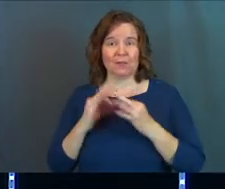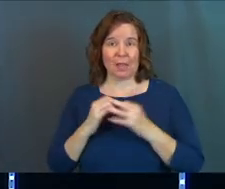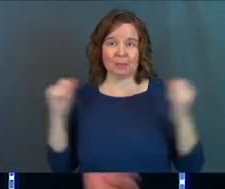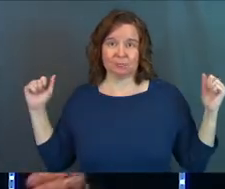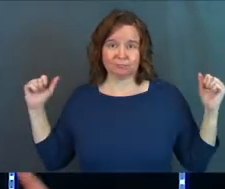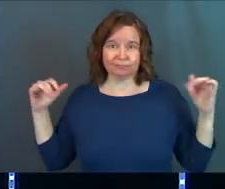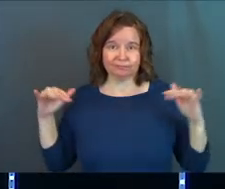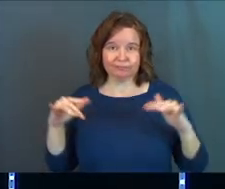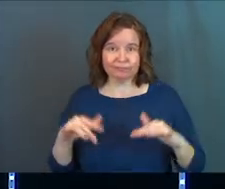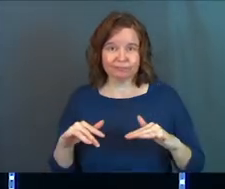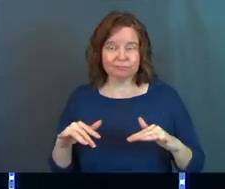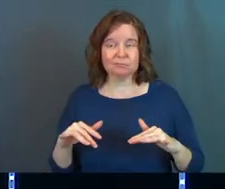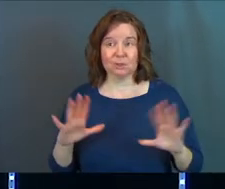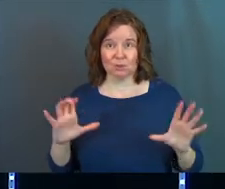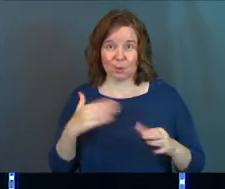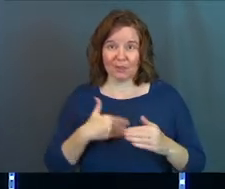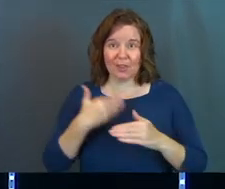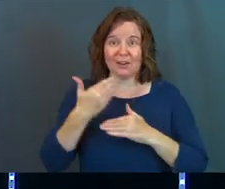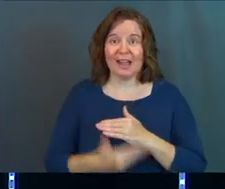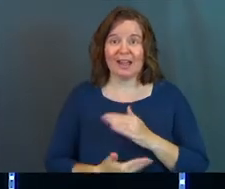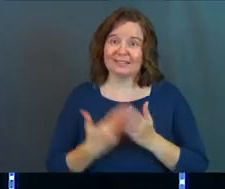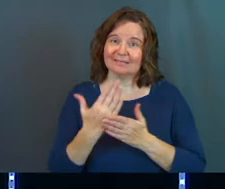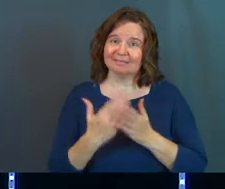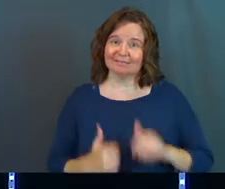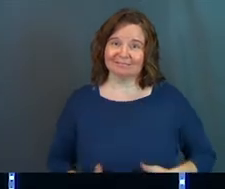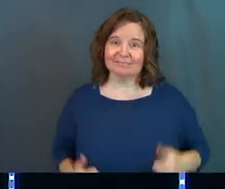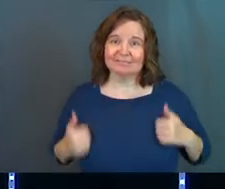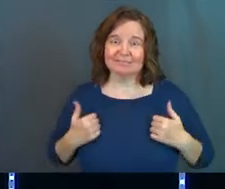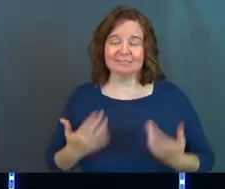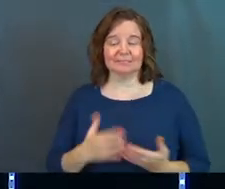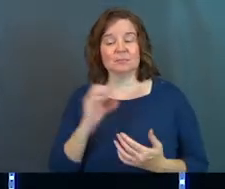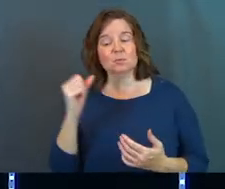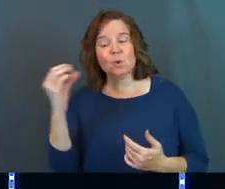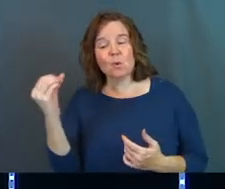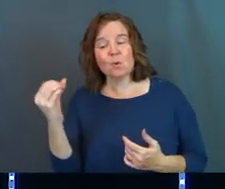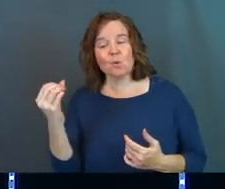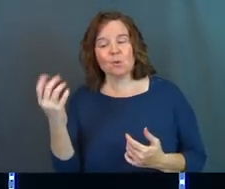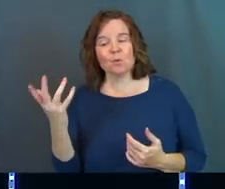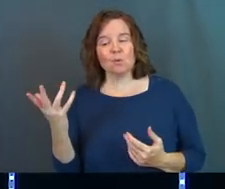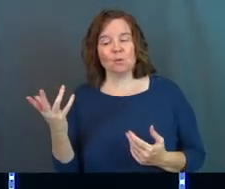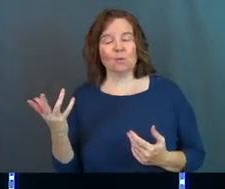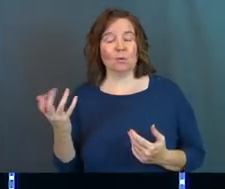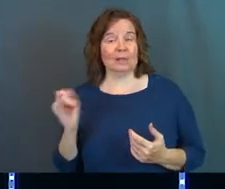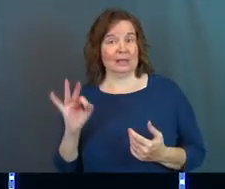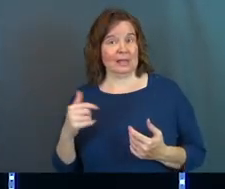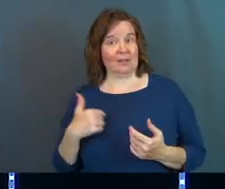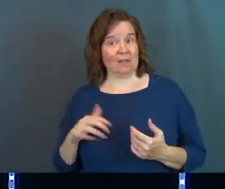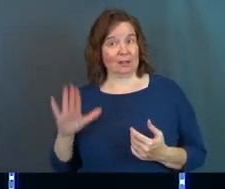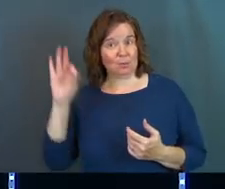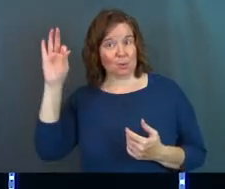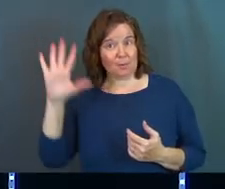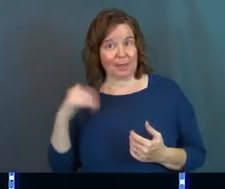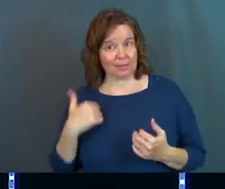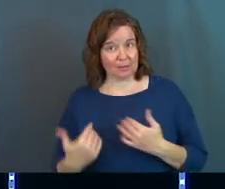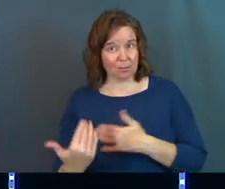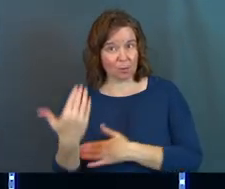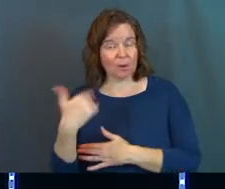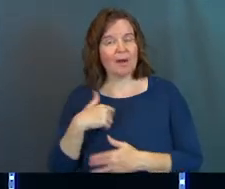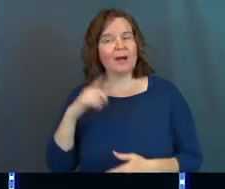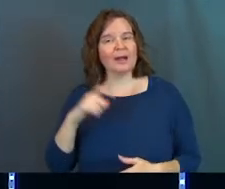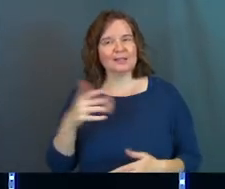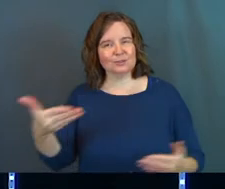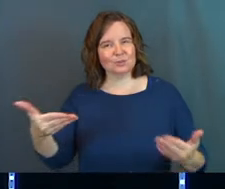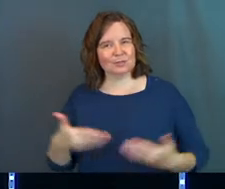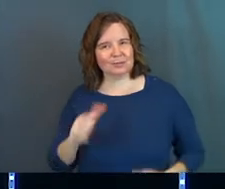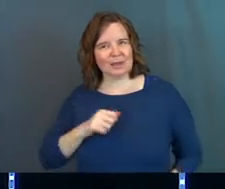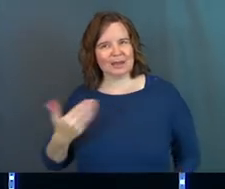families here doing their next chapter, and so if I am your pastor this morning, I need